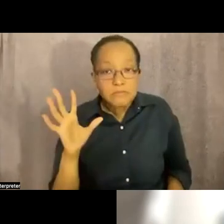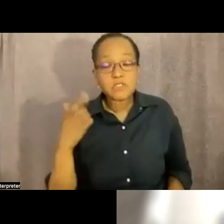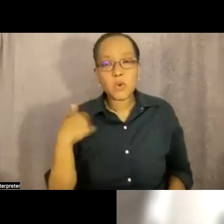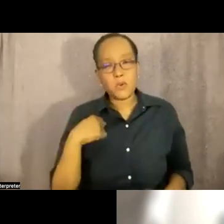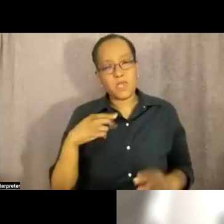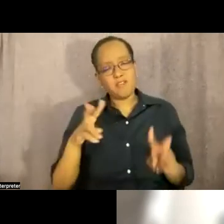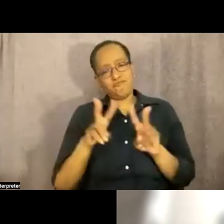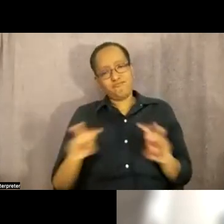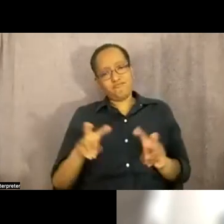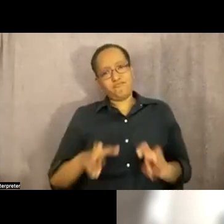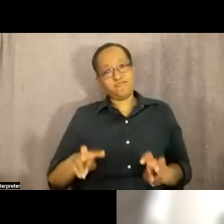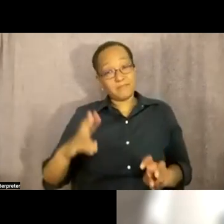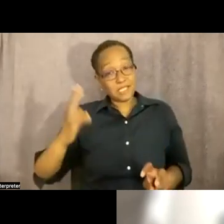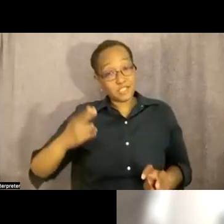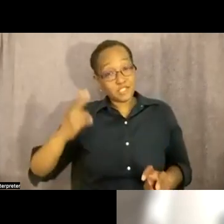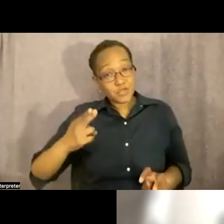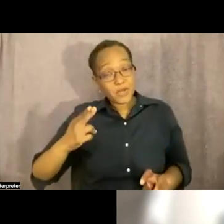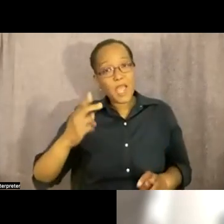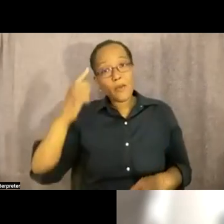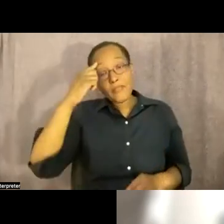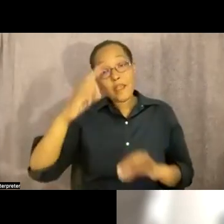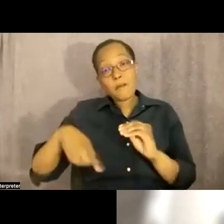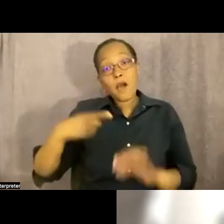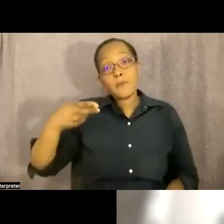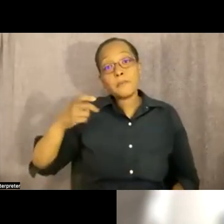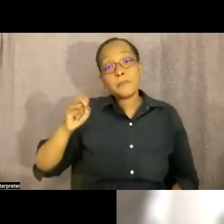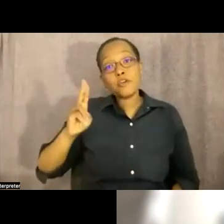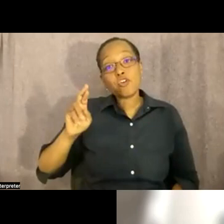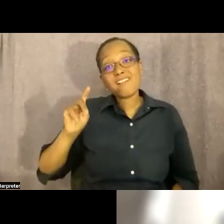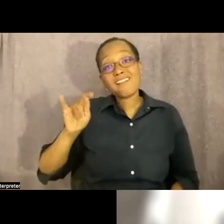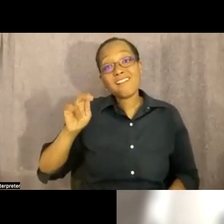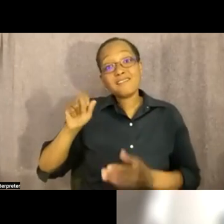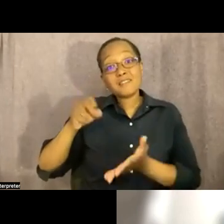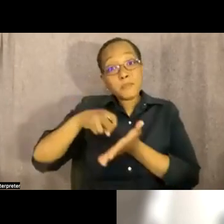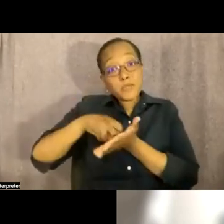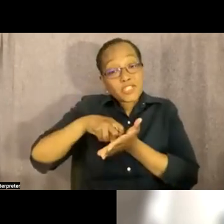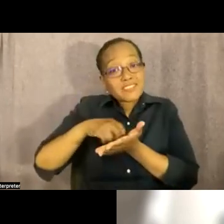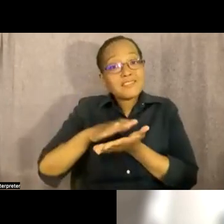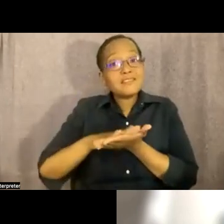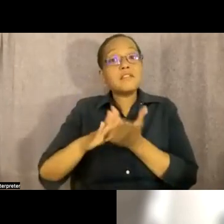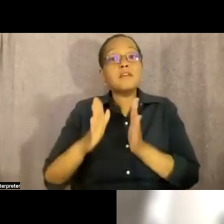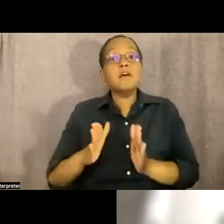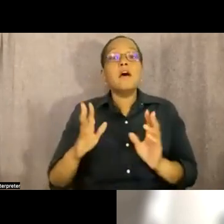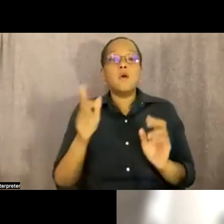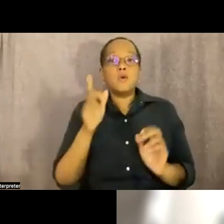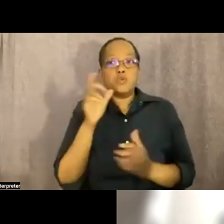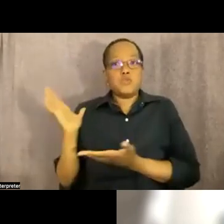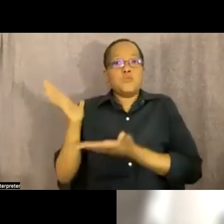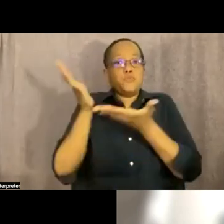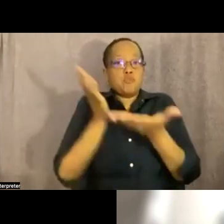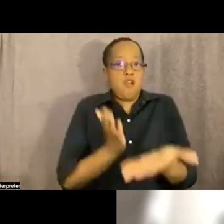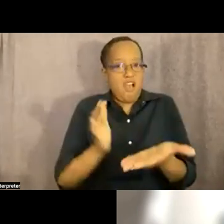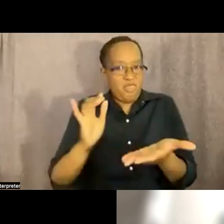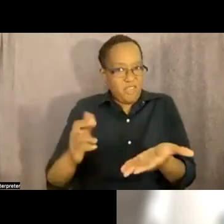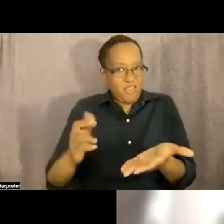um the puritans right who brought um the religious context